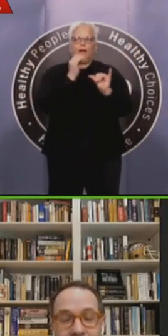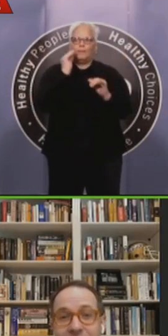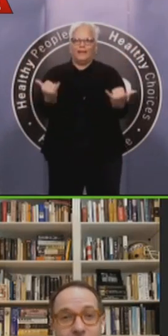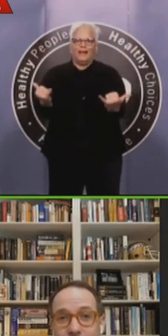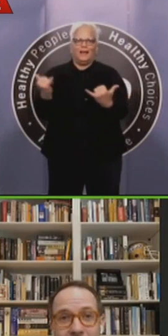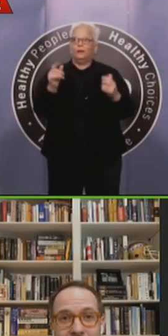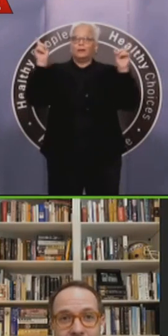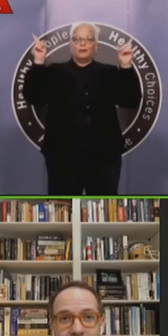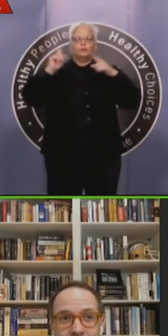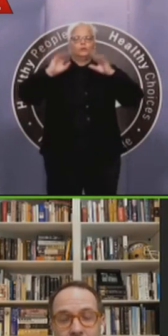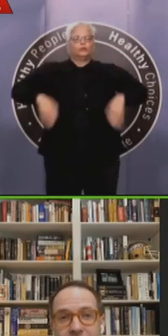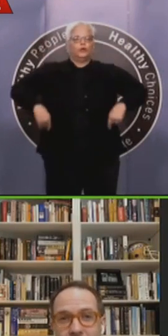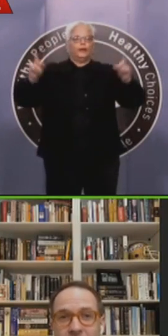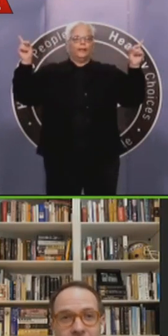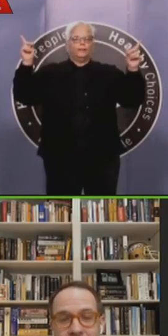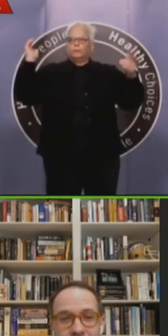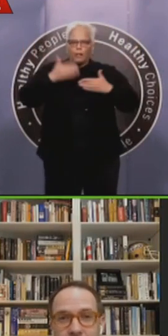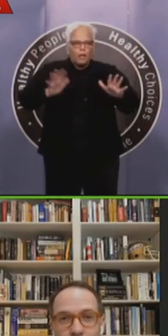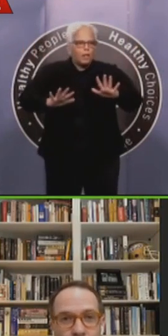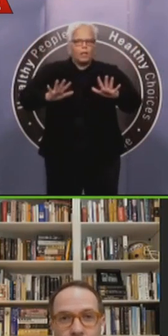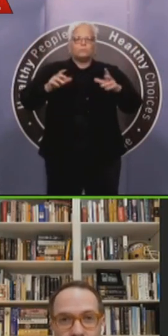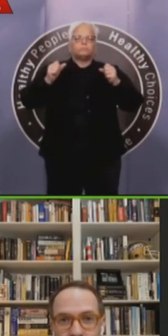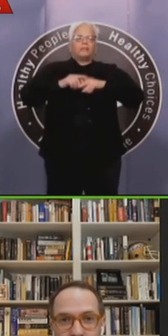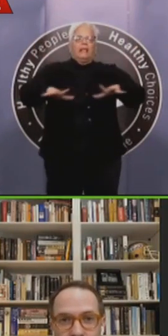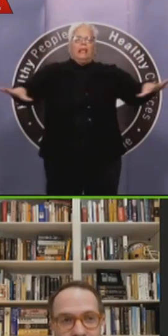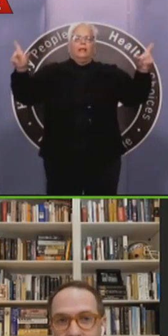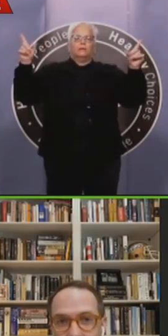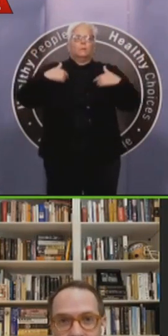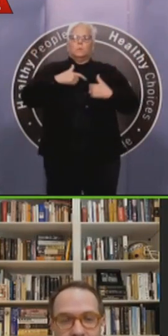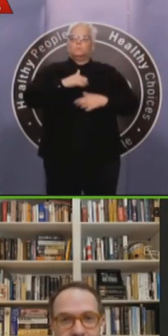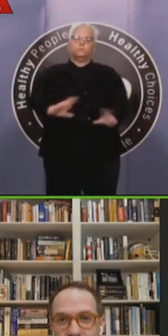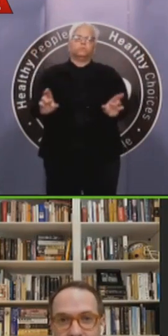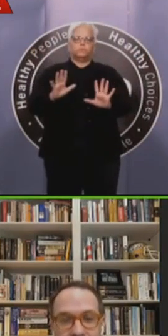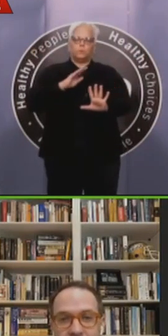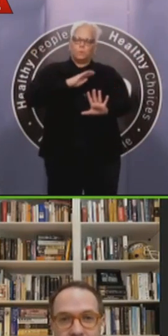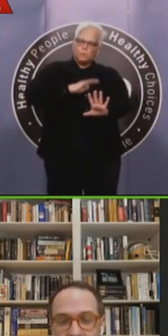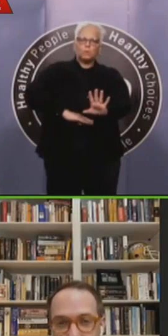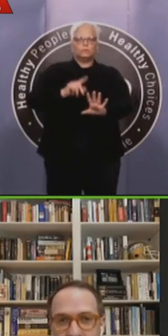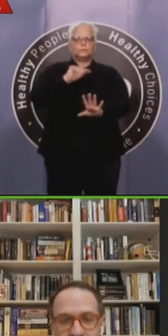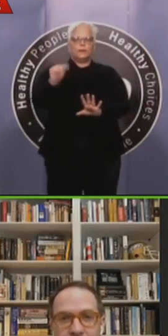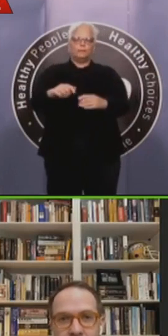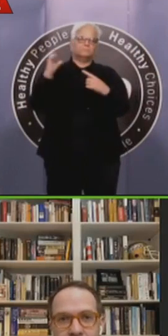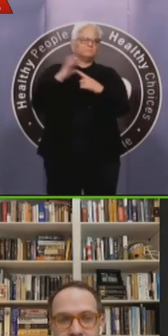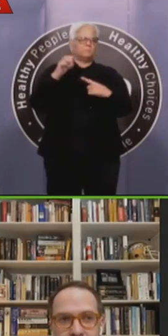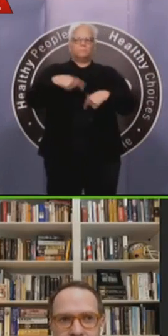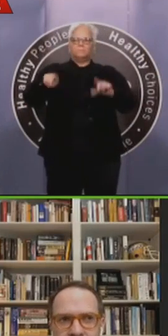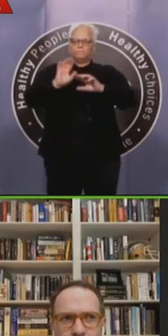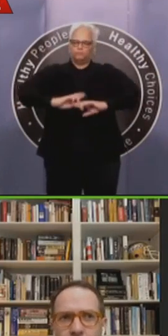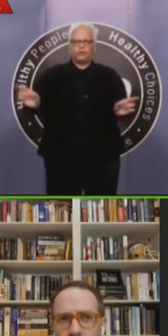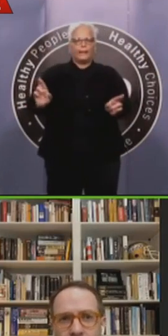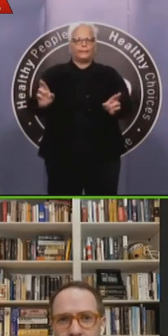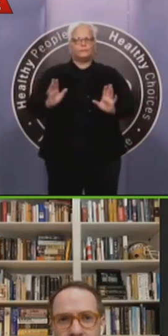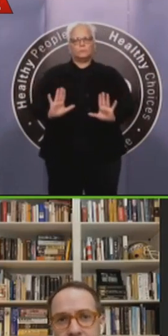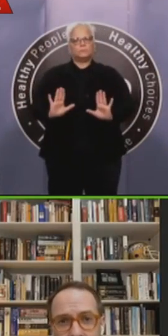States. And that's simply because we had the ability to see what they were going through. That's not something that they got to benefit from. Um,